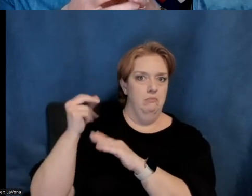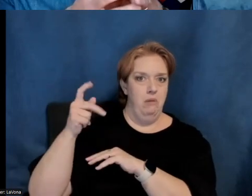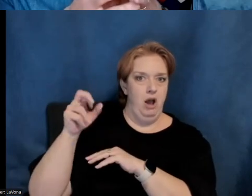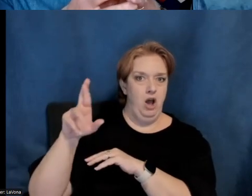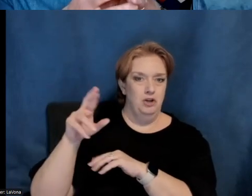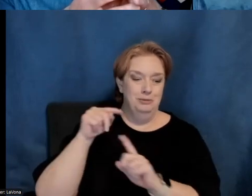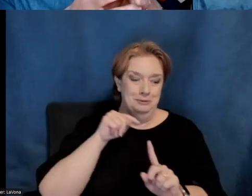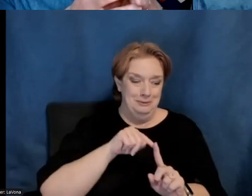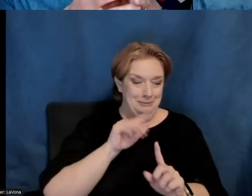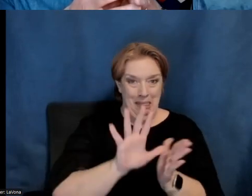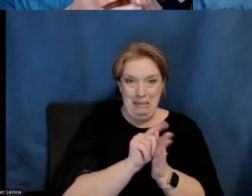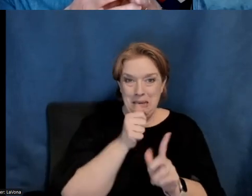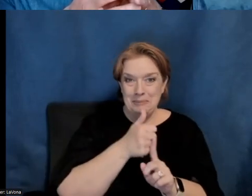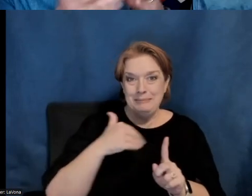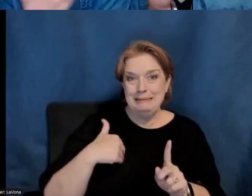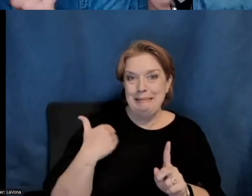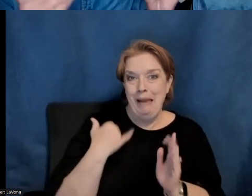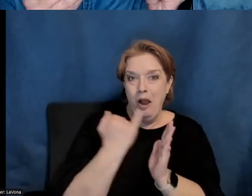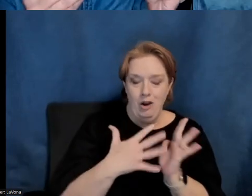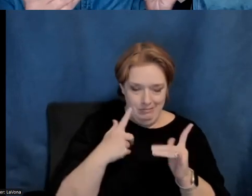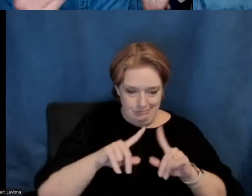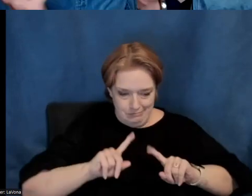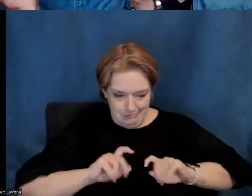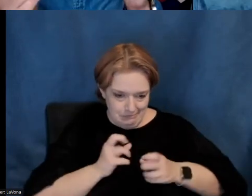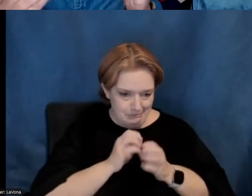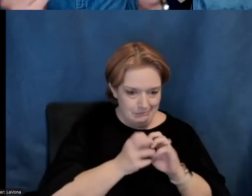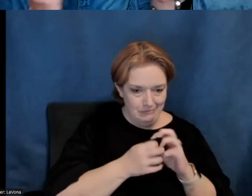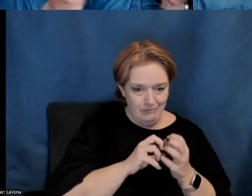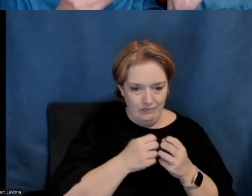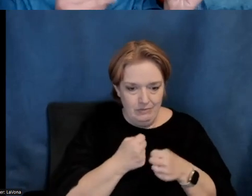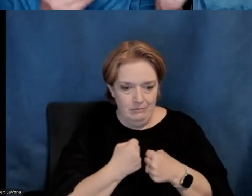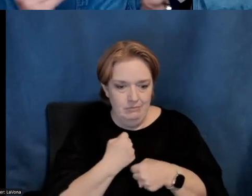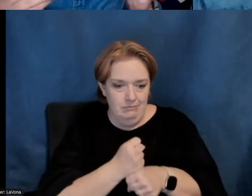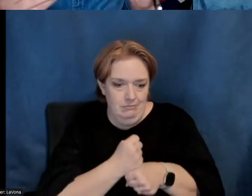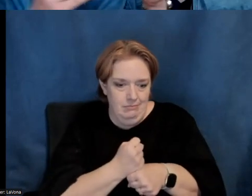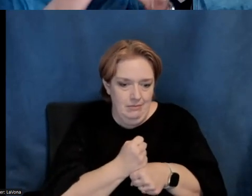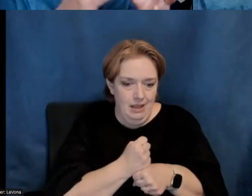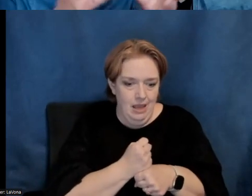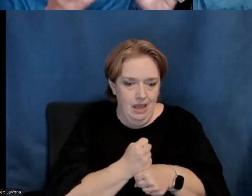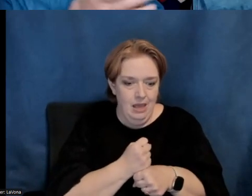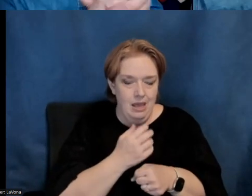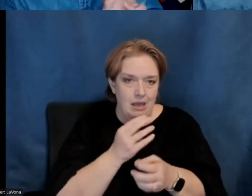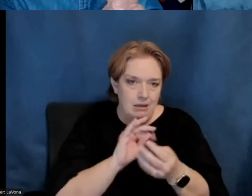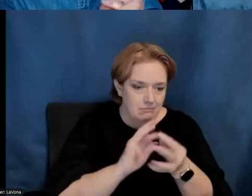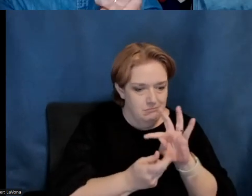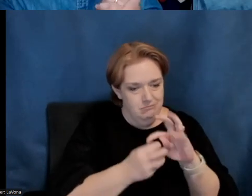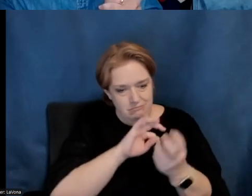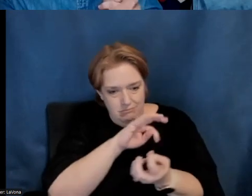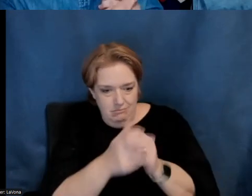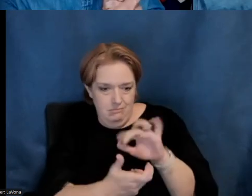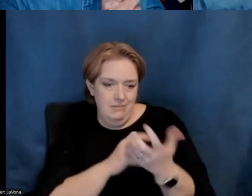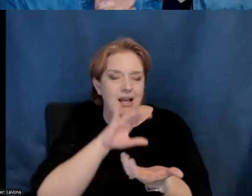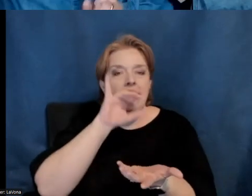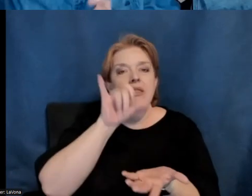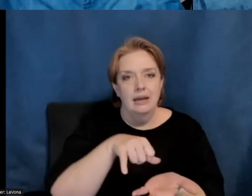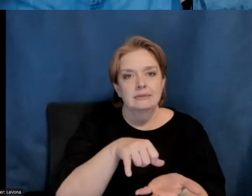young, uh, you know, a young artist experimenting with materials and glazes and, and handling and shaping and, and all that kind